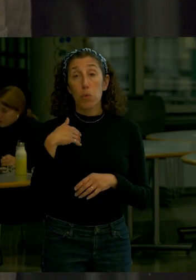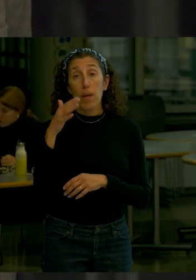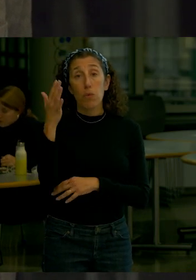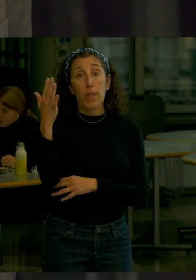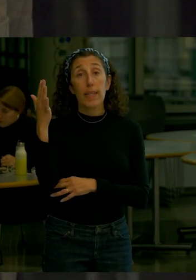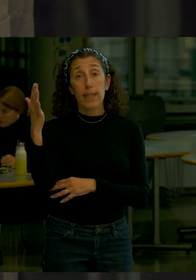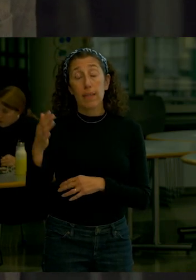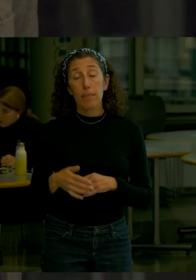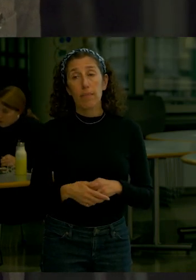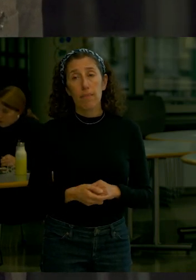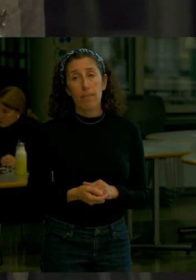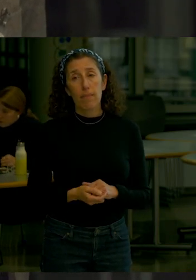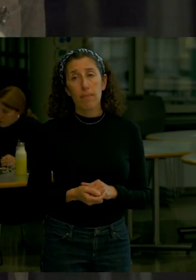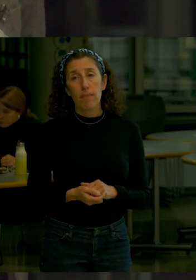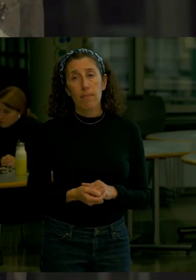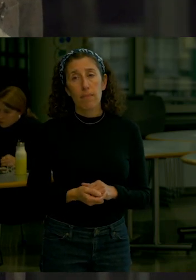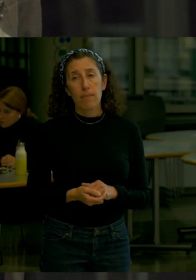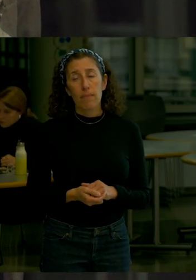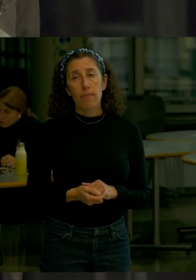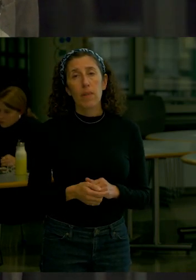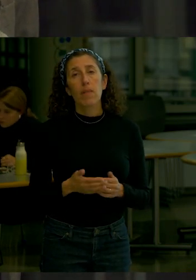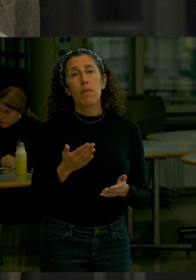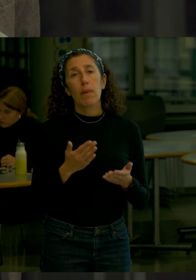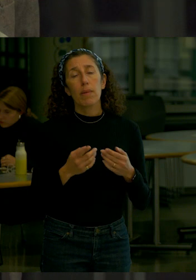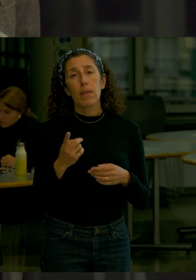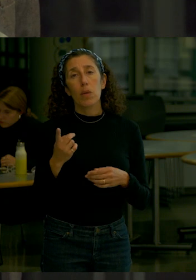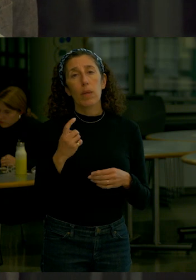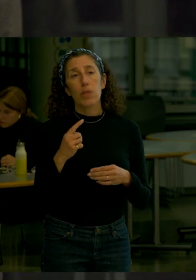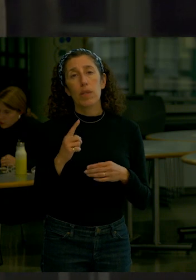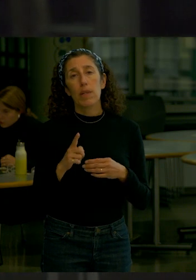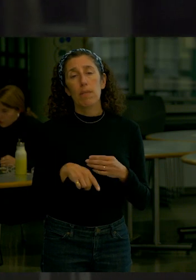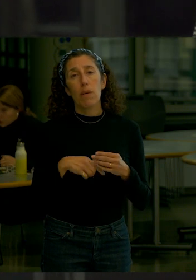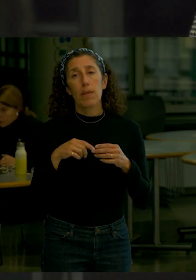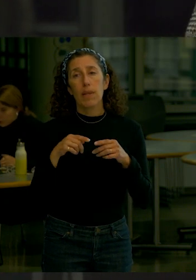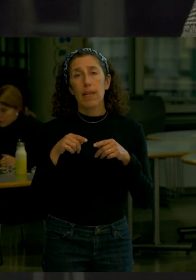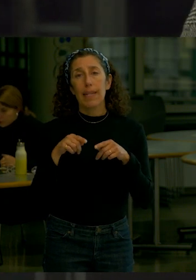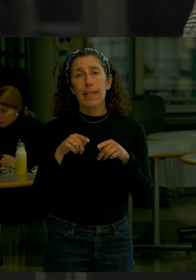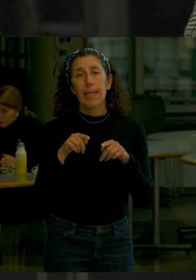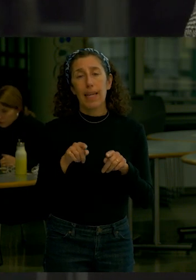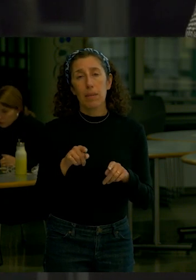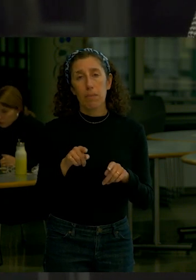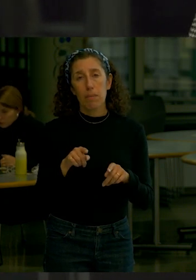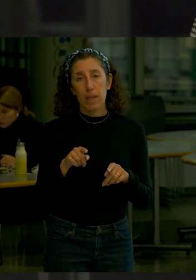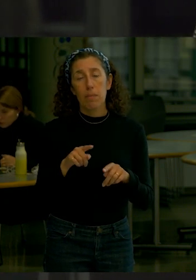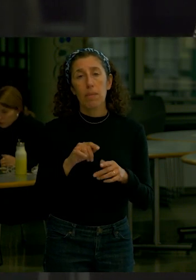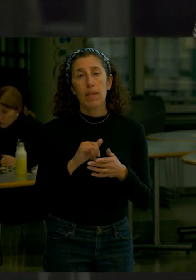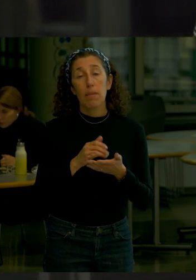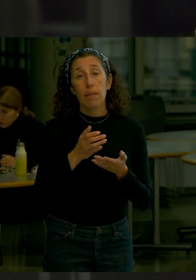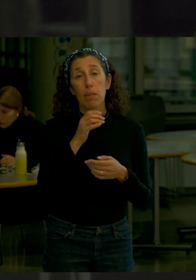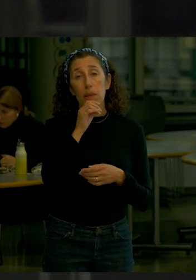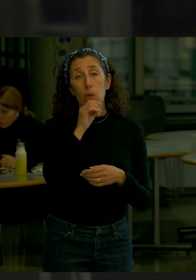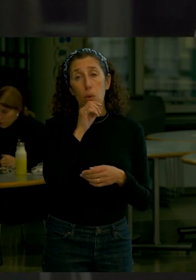may be addressing for when the alignment was on the other side but now that is on this side of 9A we're not going to be removing any